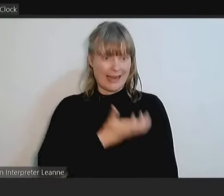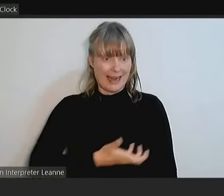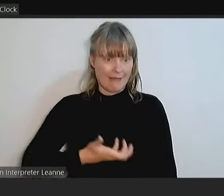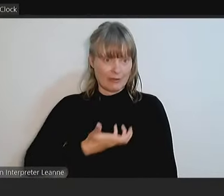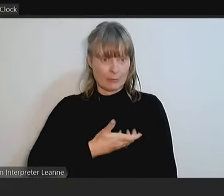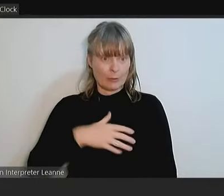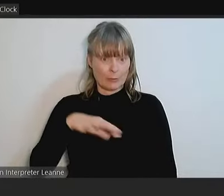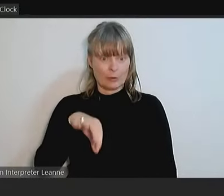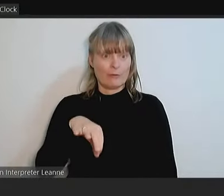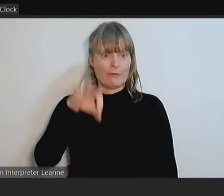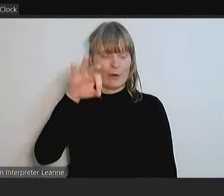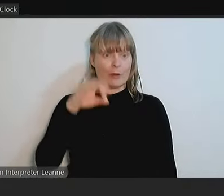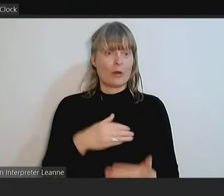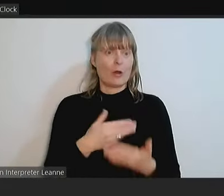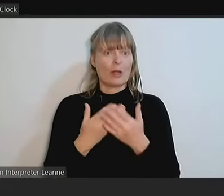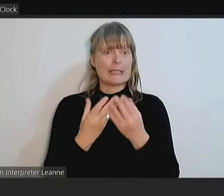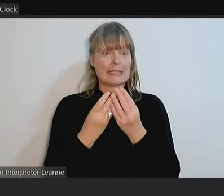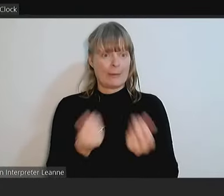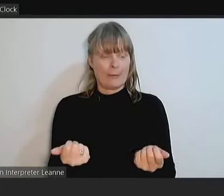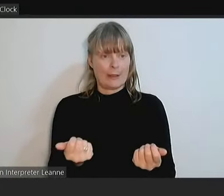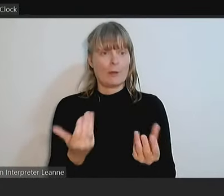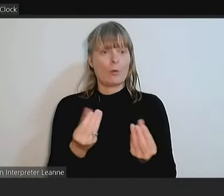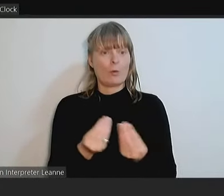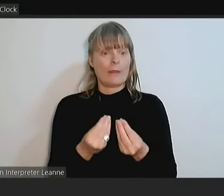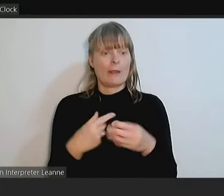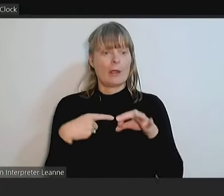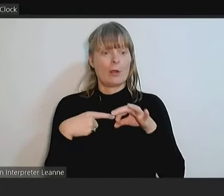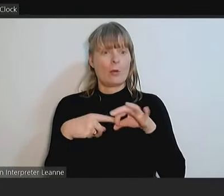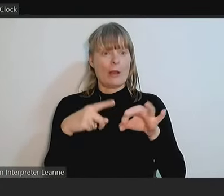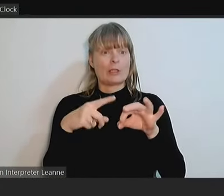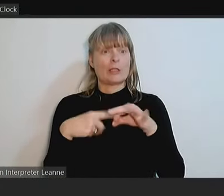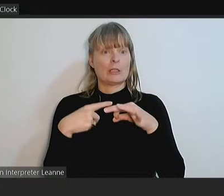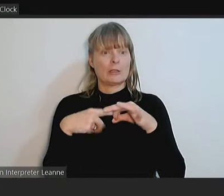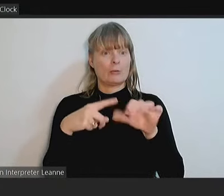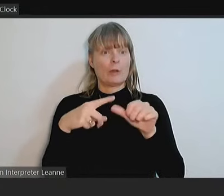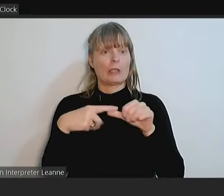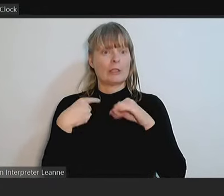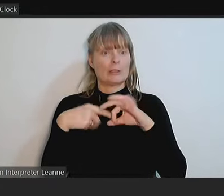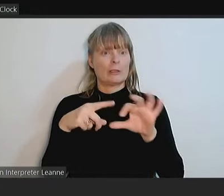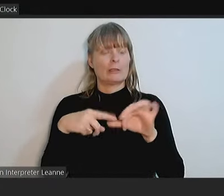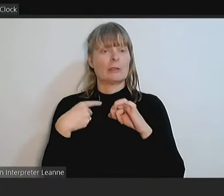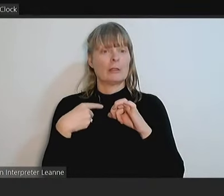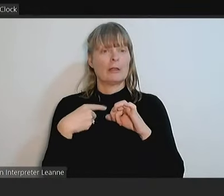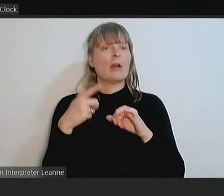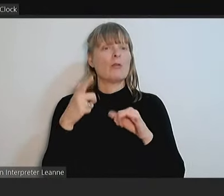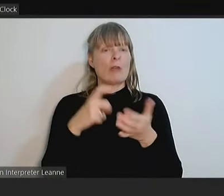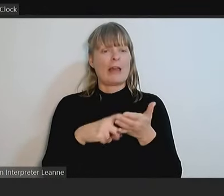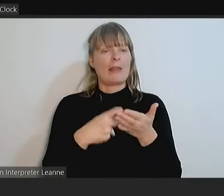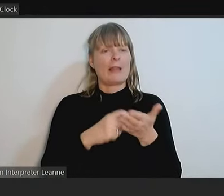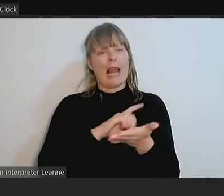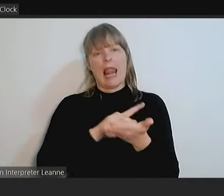I'd rather have those questions times now rather than pull it all apart in half an hour's time.